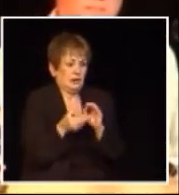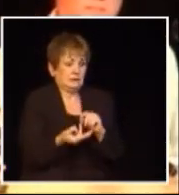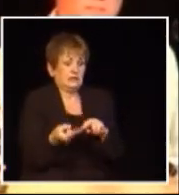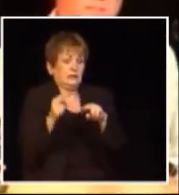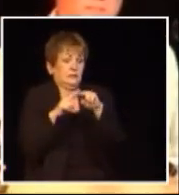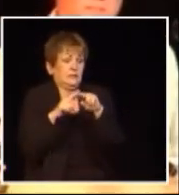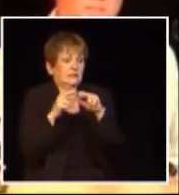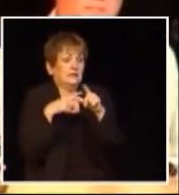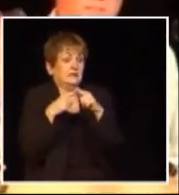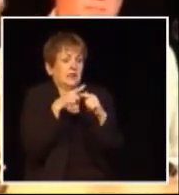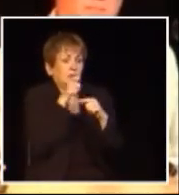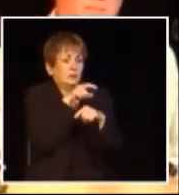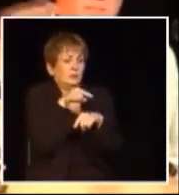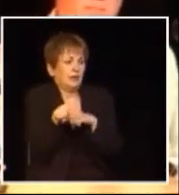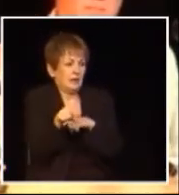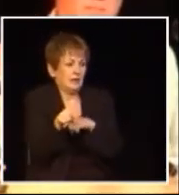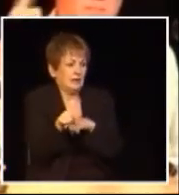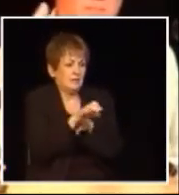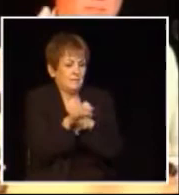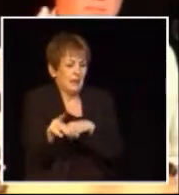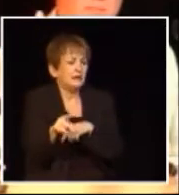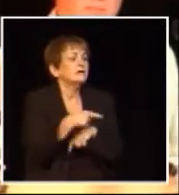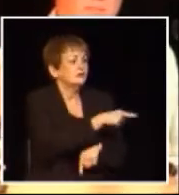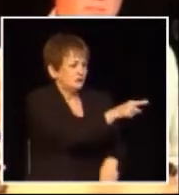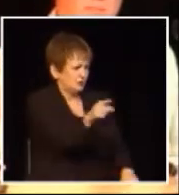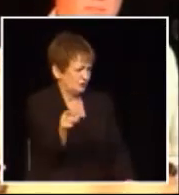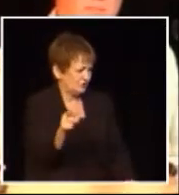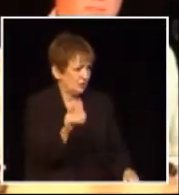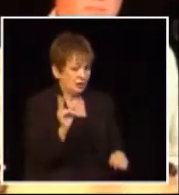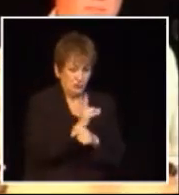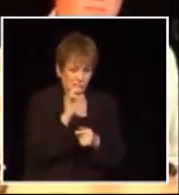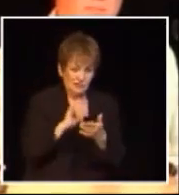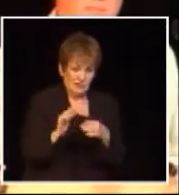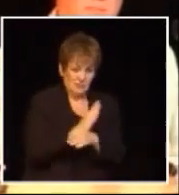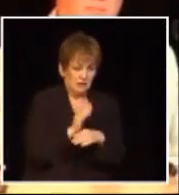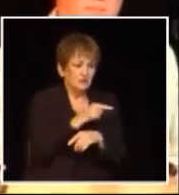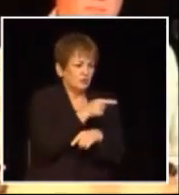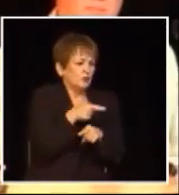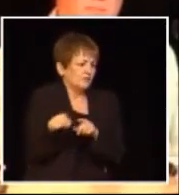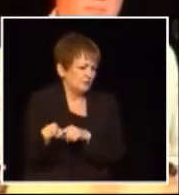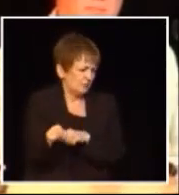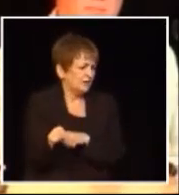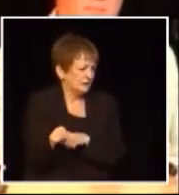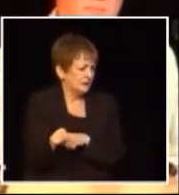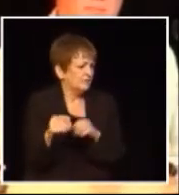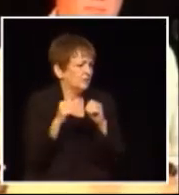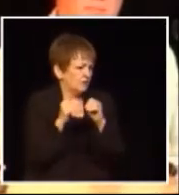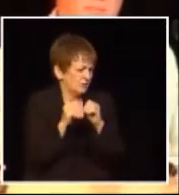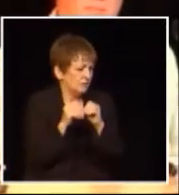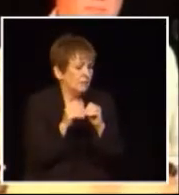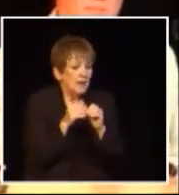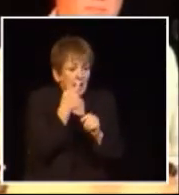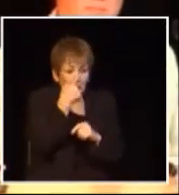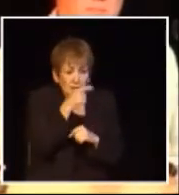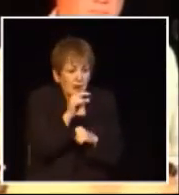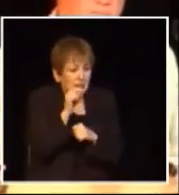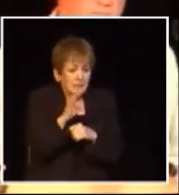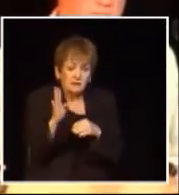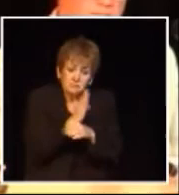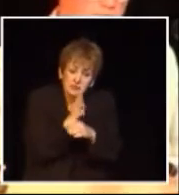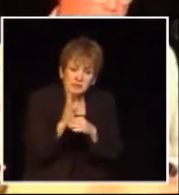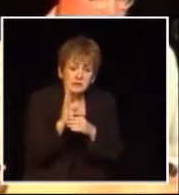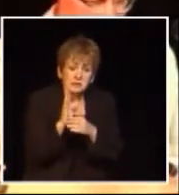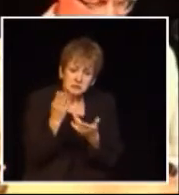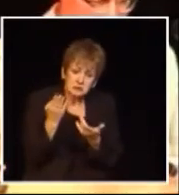fair enough we know that in advance you're the ones that end up paying it so I don't mind however business getting